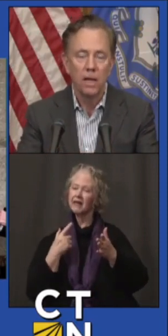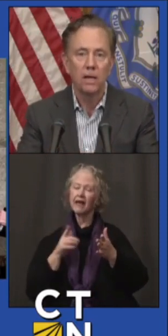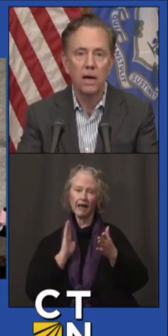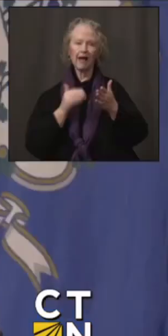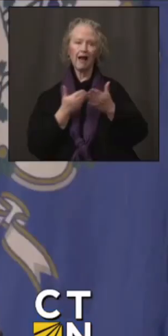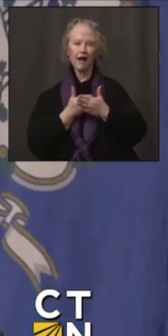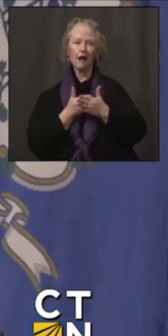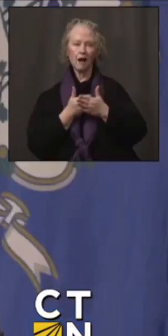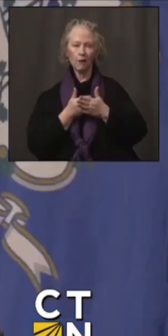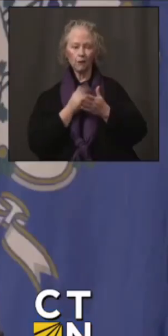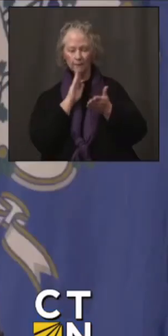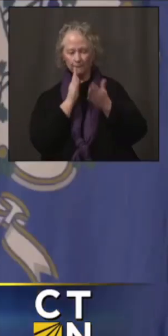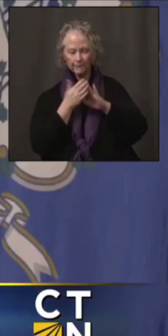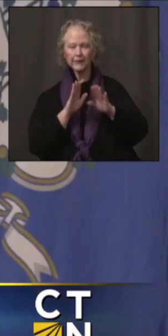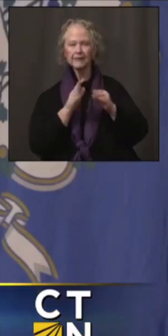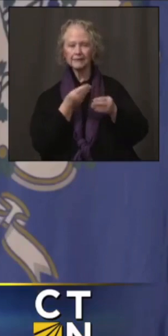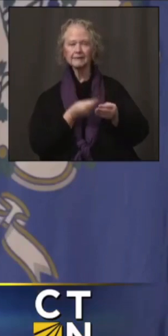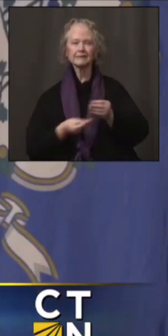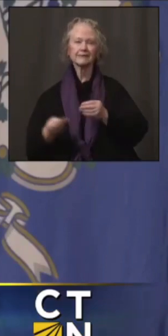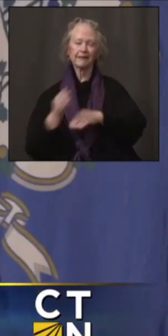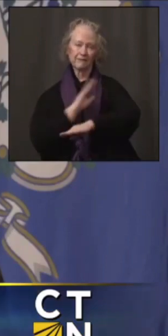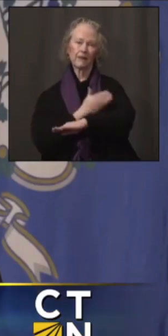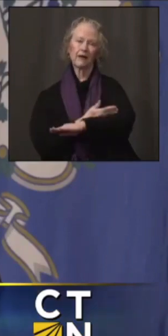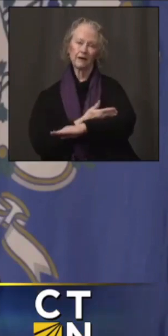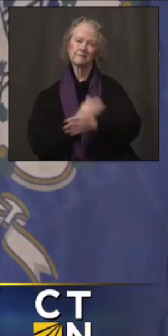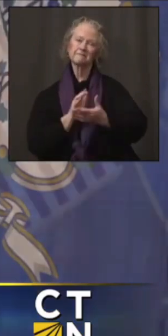thank God for little things. Take care, everybody.